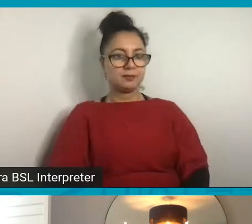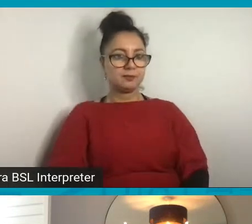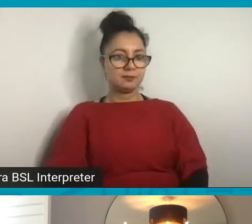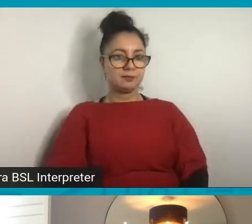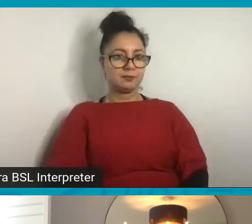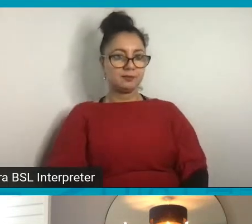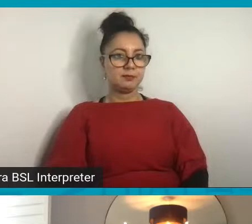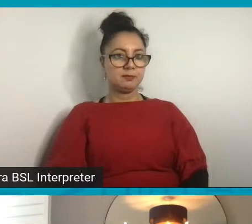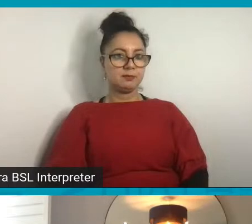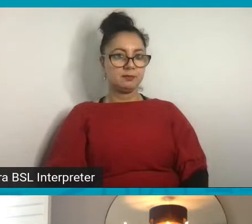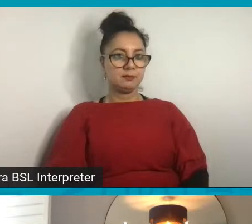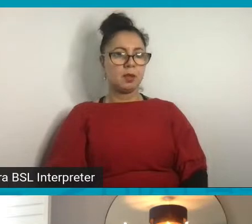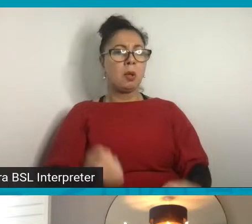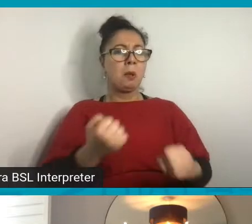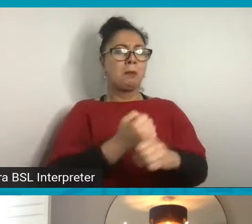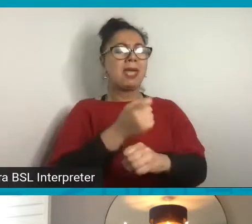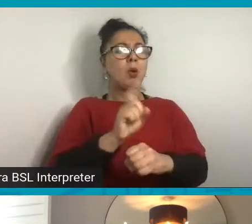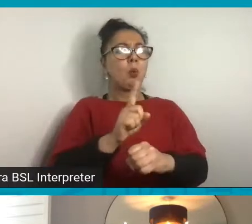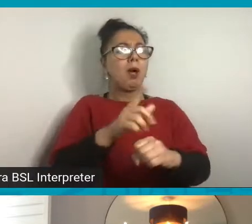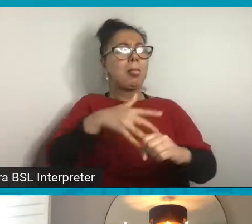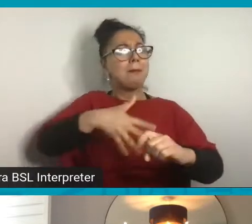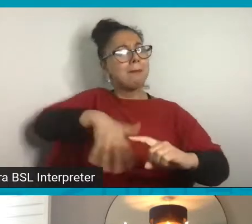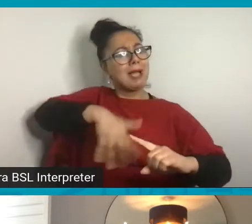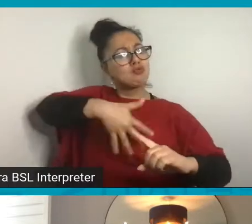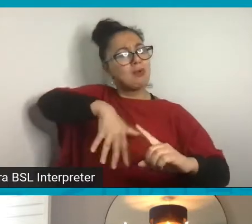So we're just making a background at the moment.